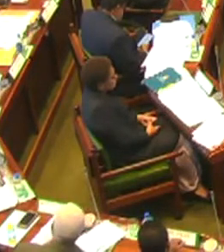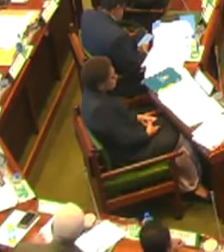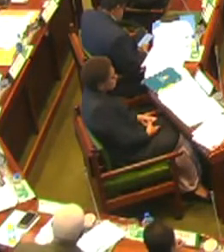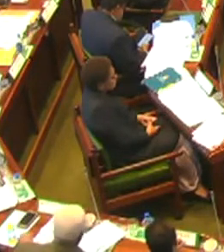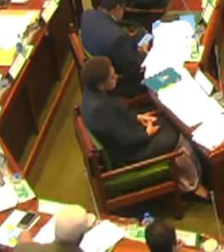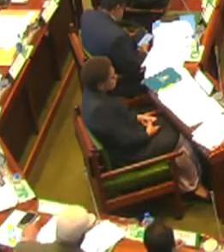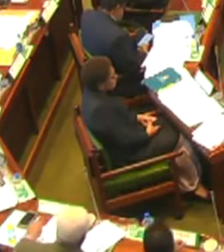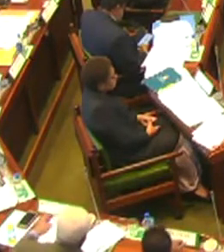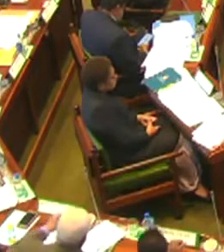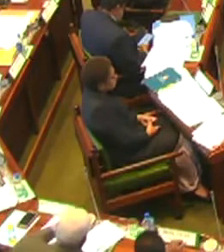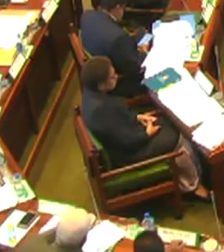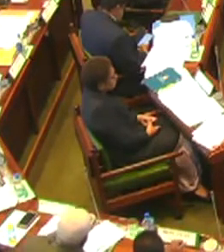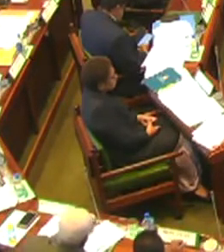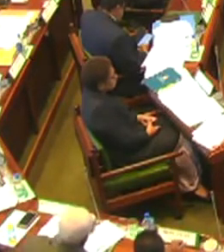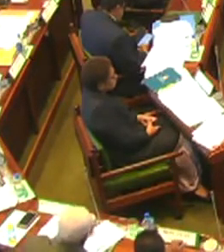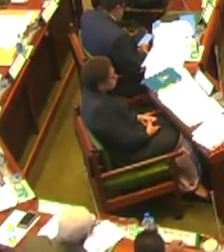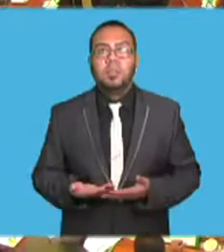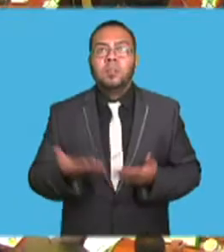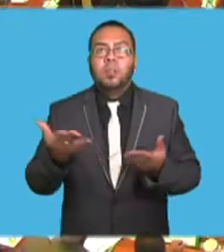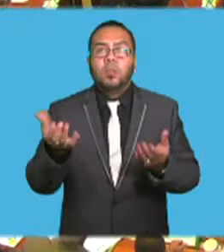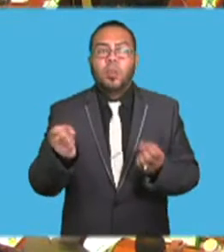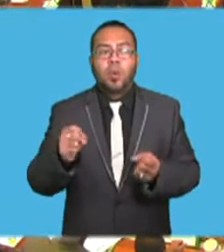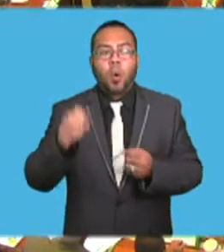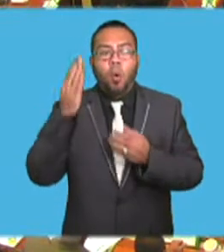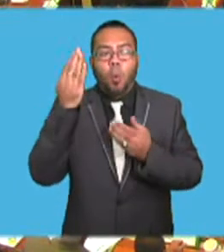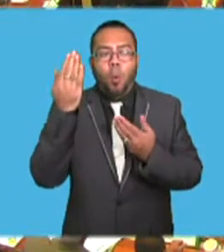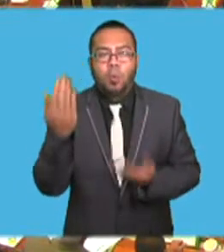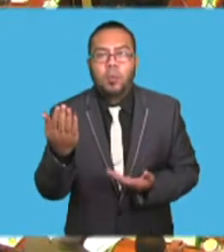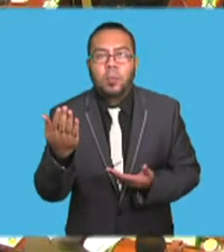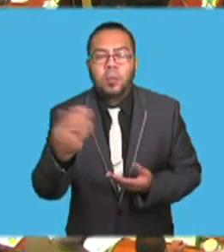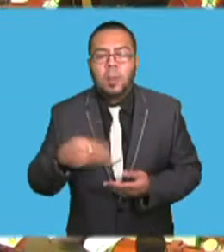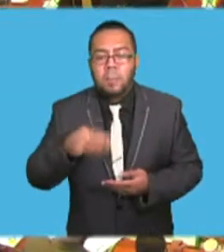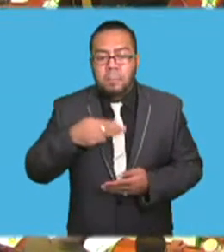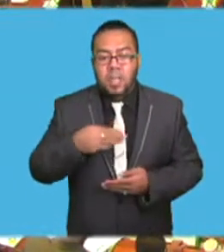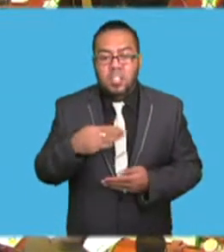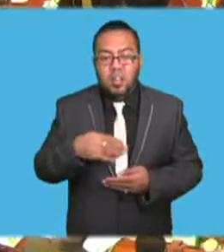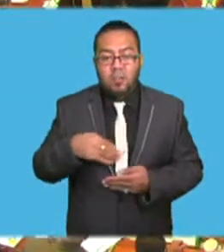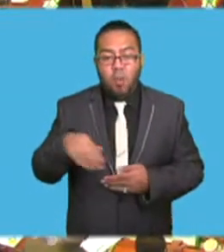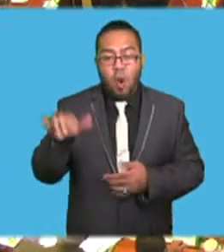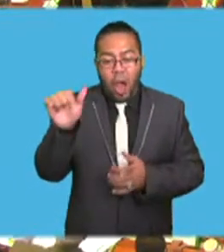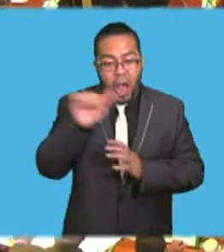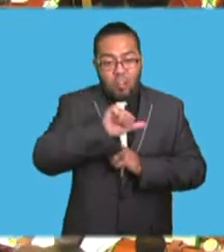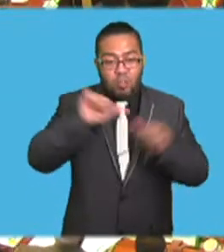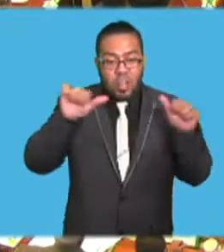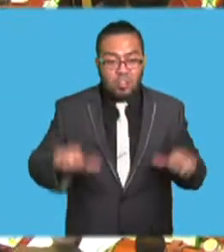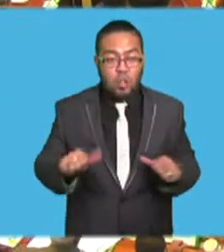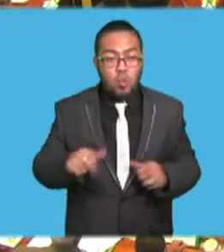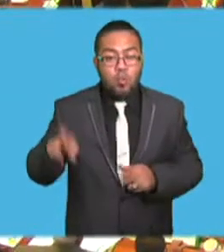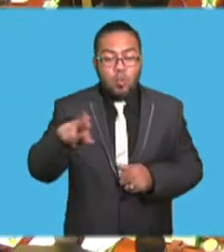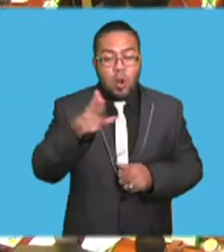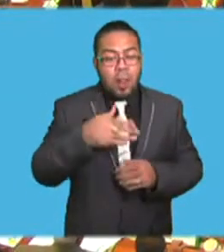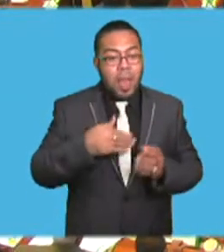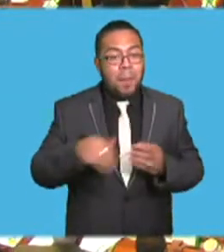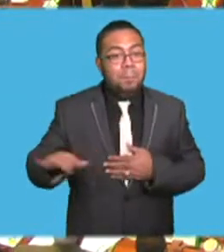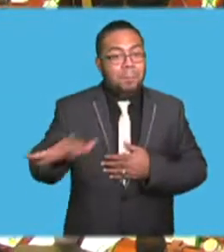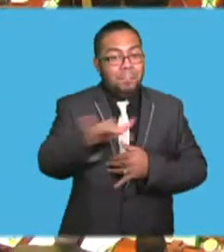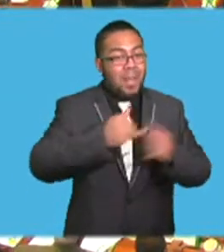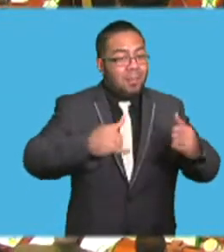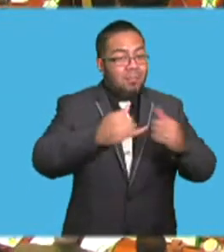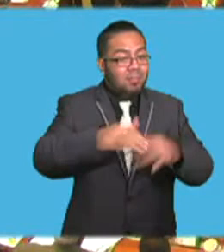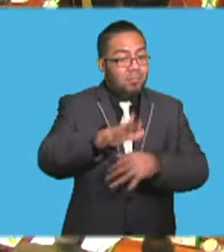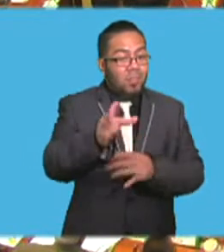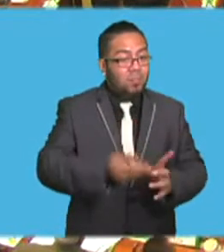Honourable Minister for Agriculture, Rural and Maritime Development, and National Disaster Management and